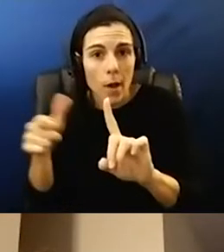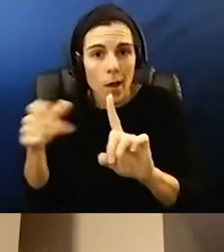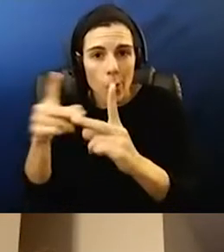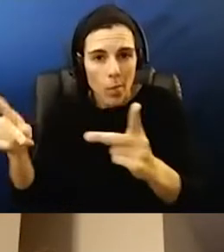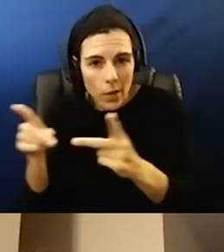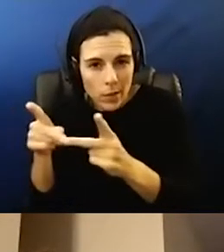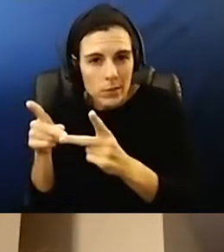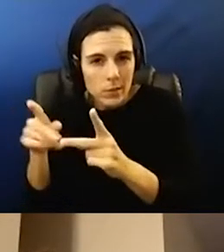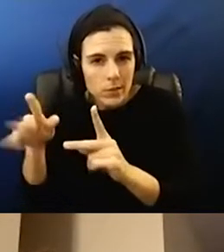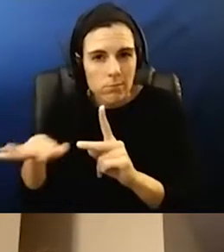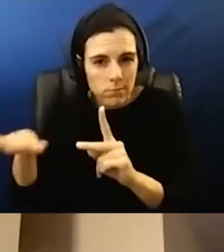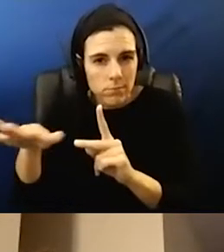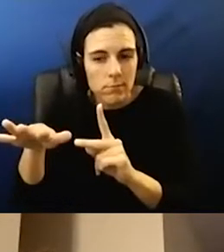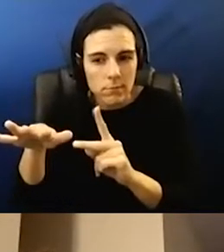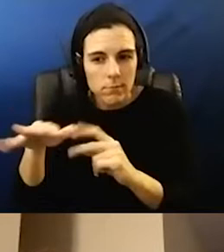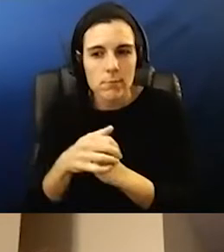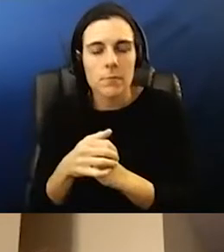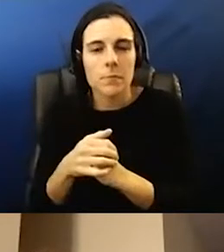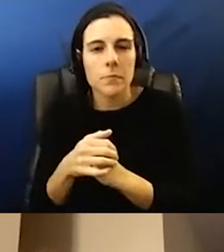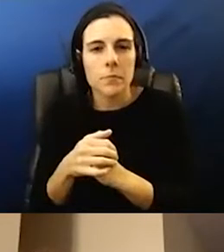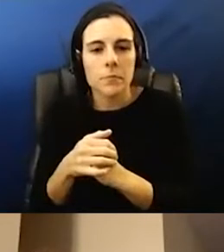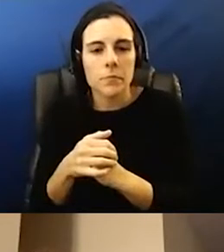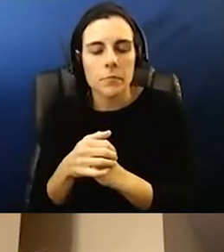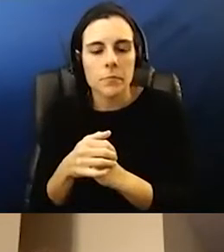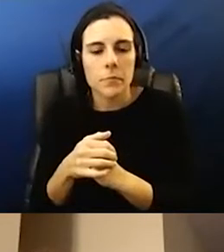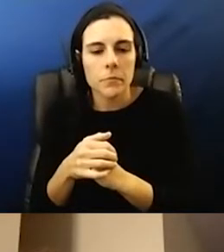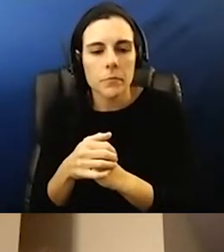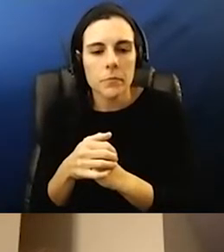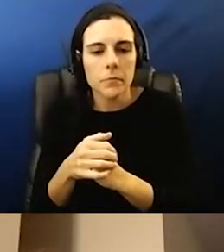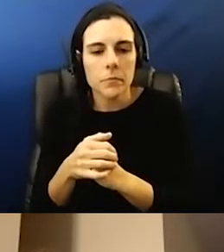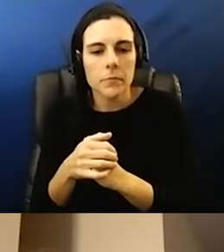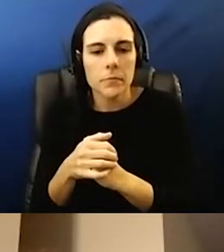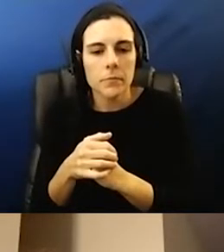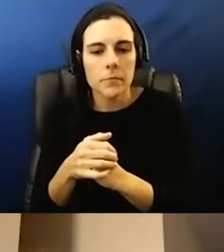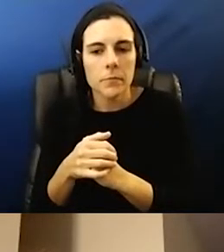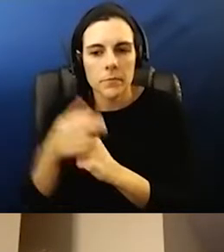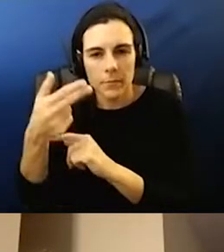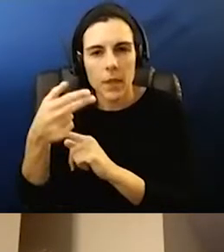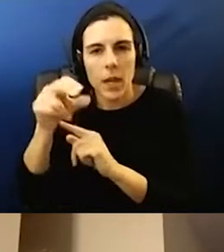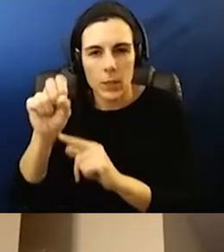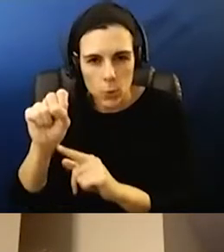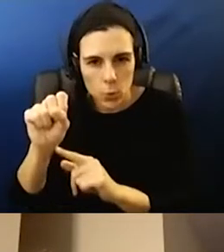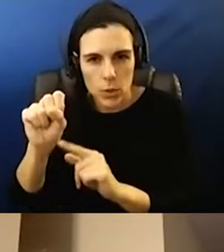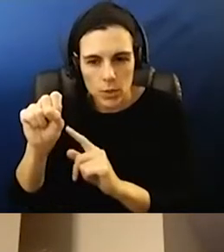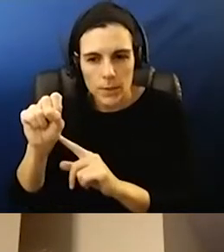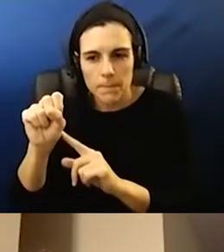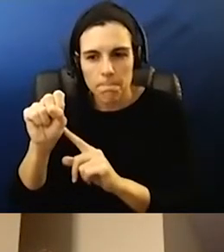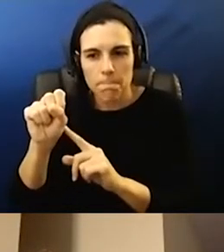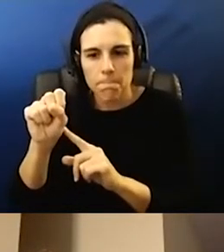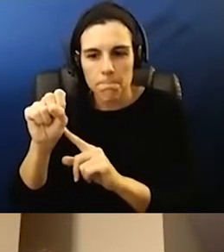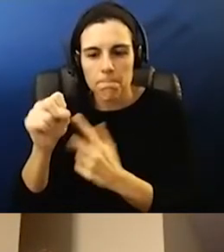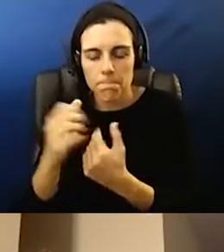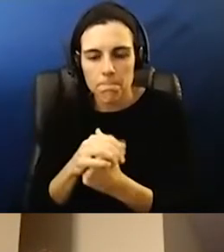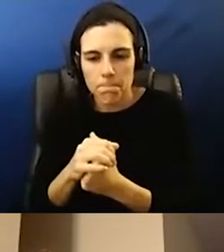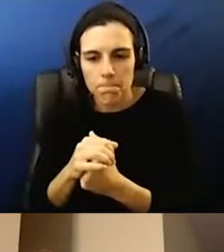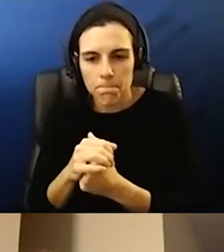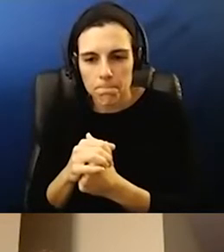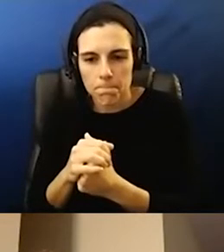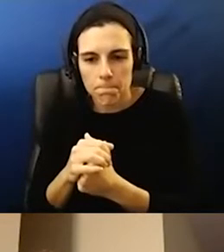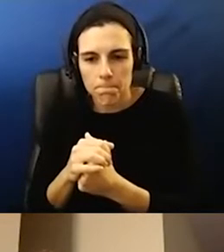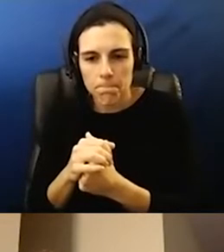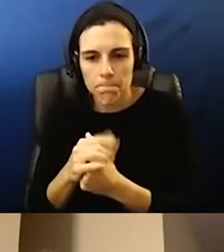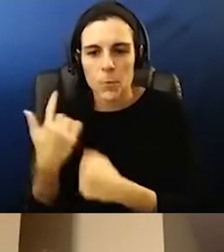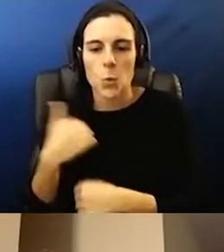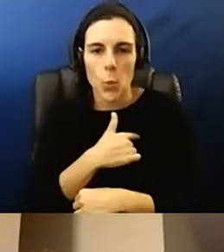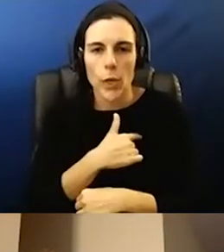is the other UIL that we have in our high school continuum. So we're